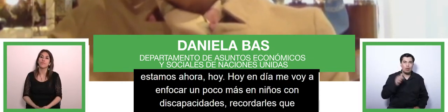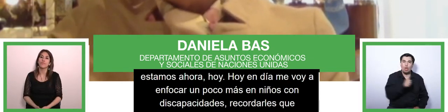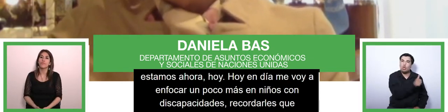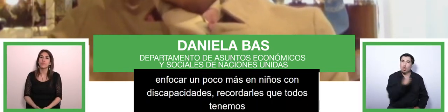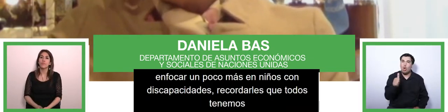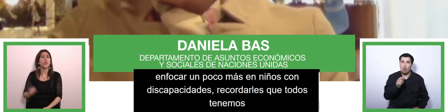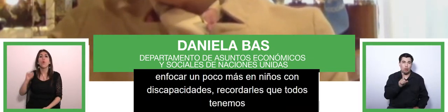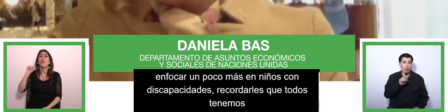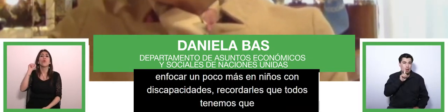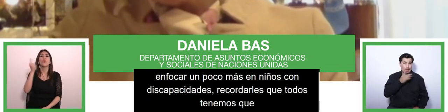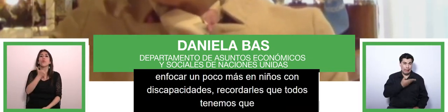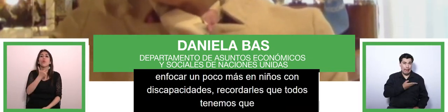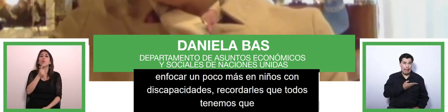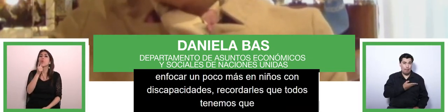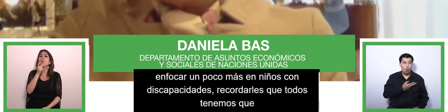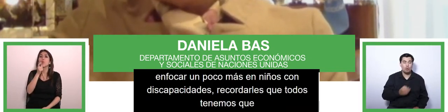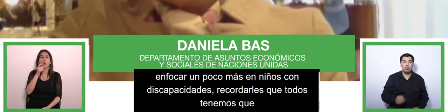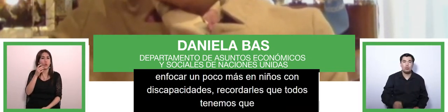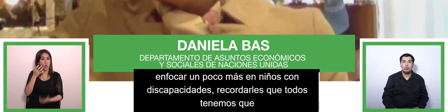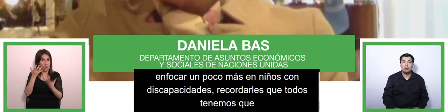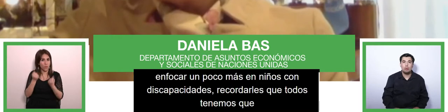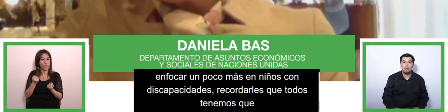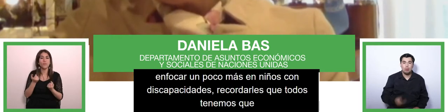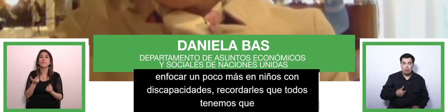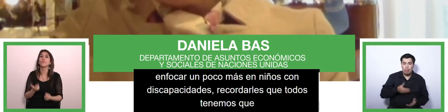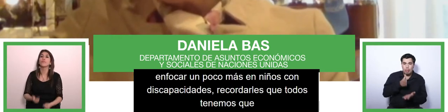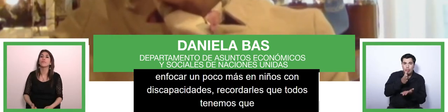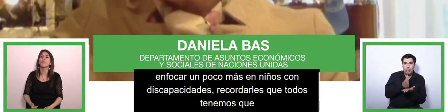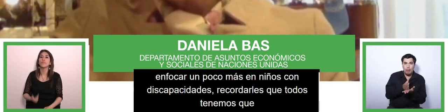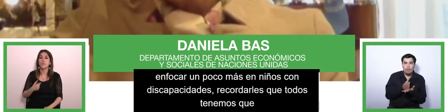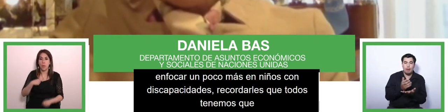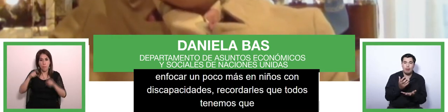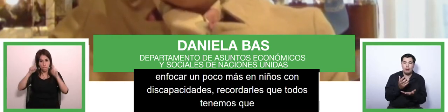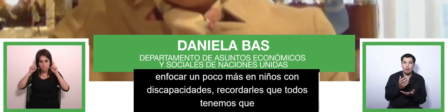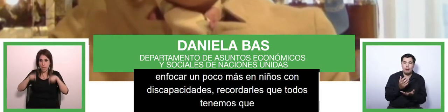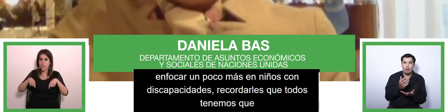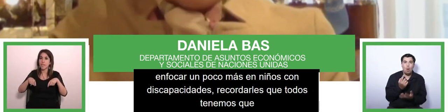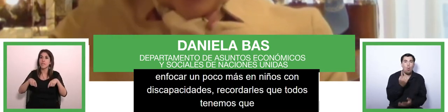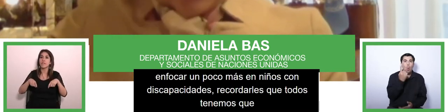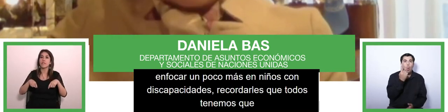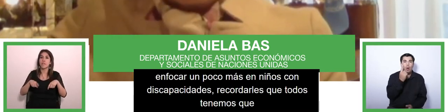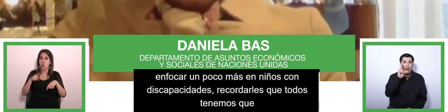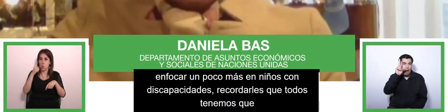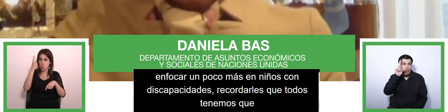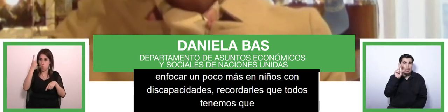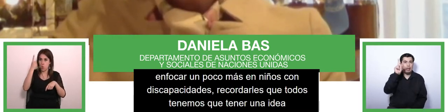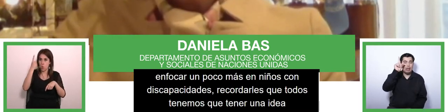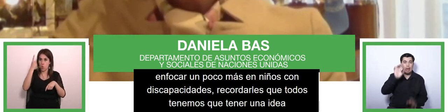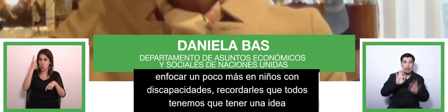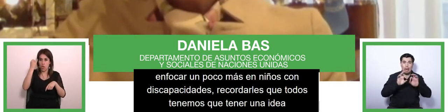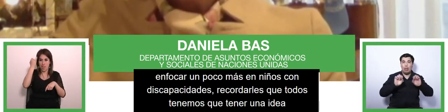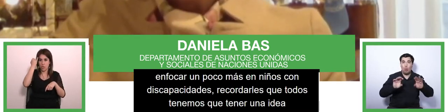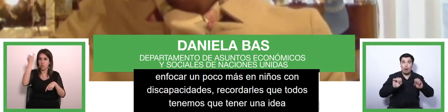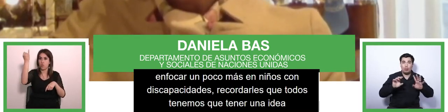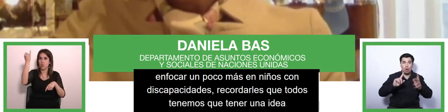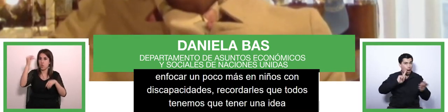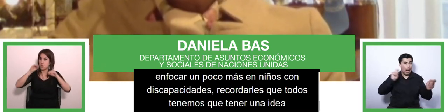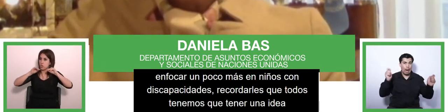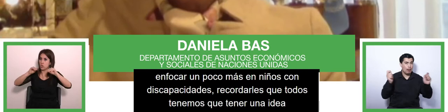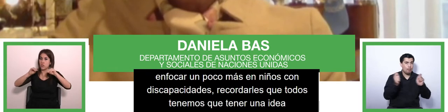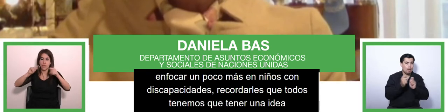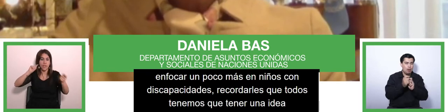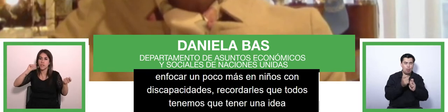learning education the world has changed still it is very important